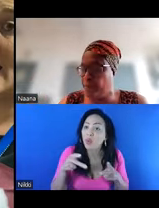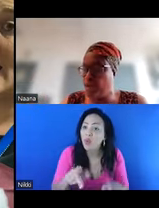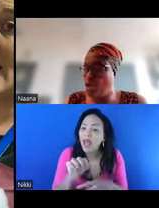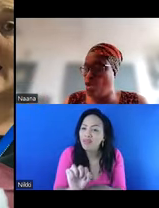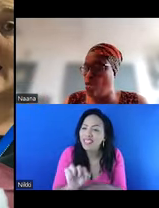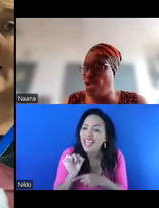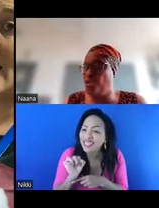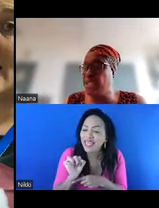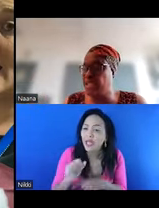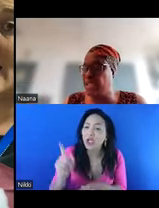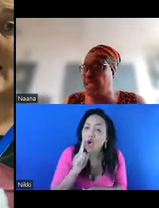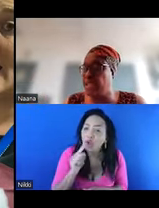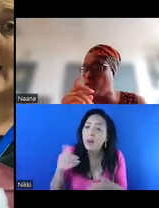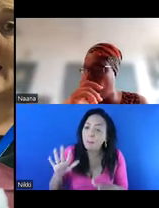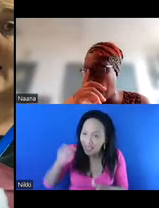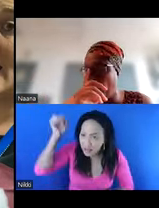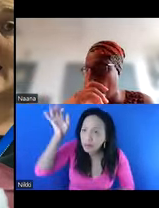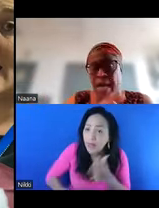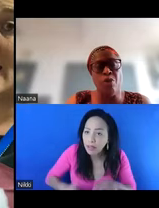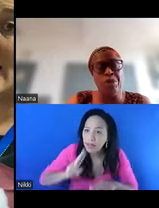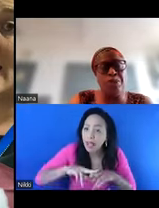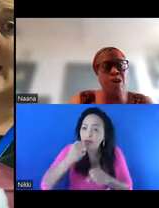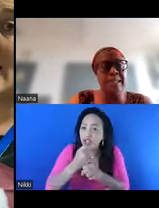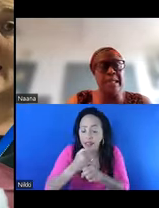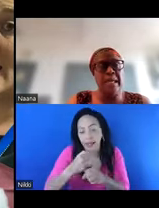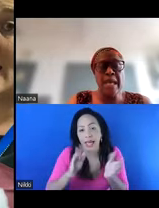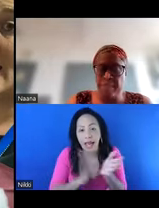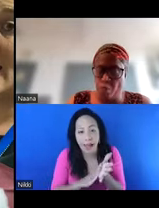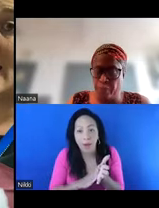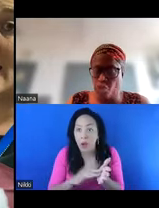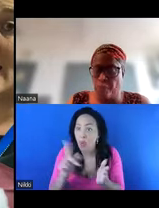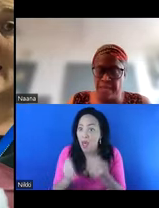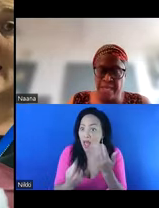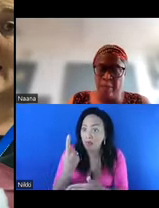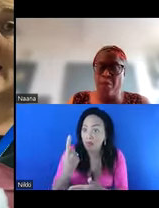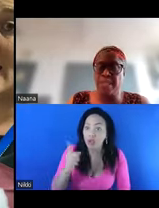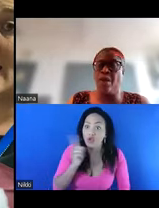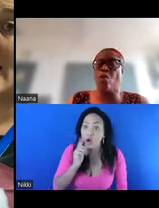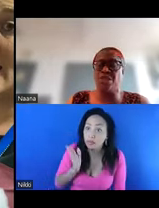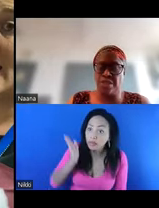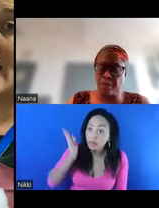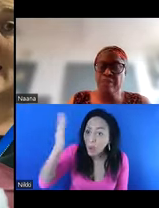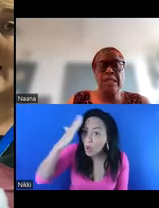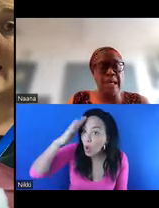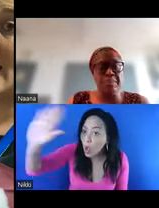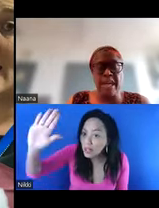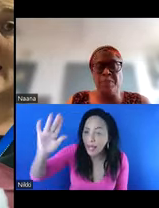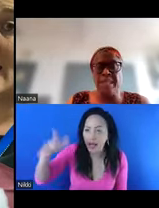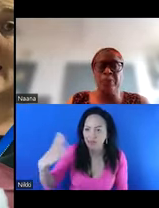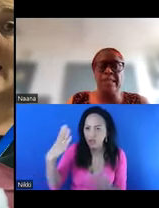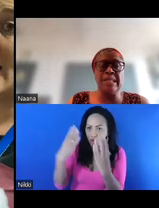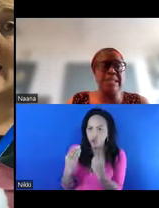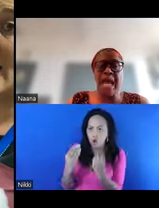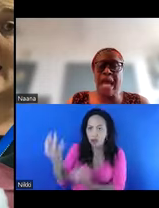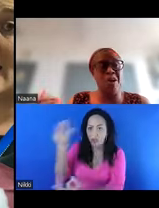FGM. So what do we see is that when people are going on holiday, they will be stopped at airports and questioned, sometimes